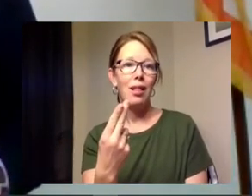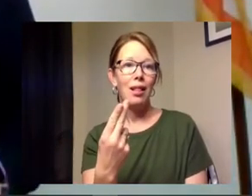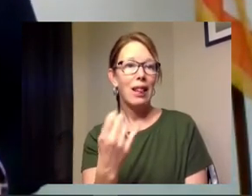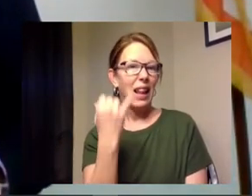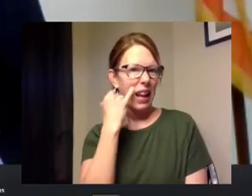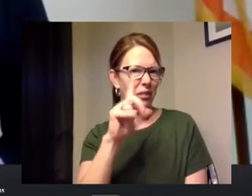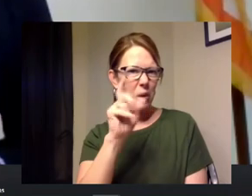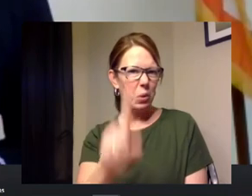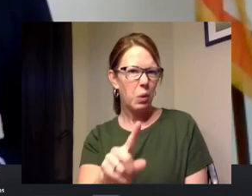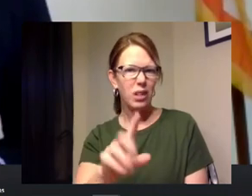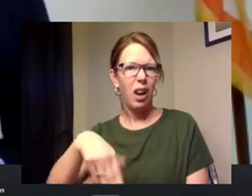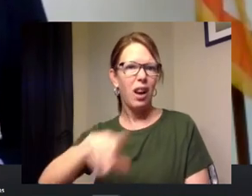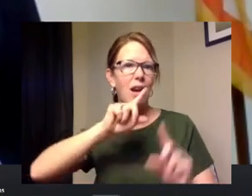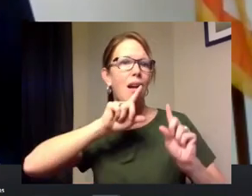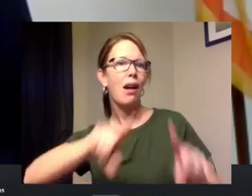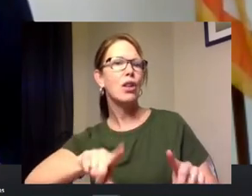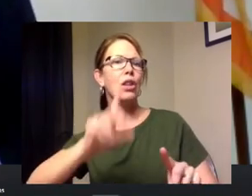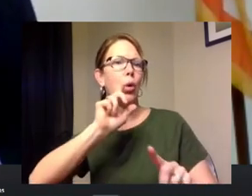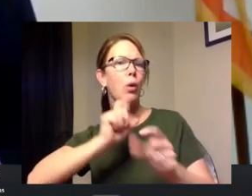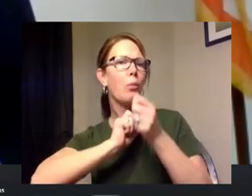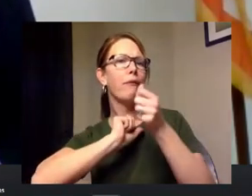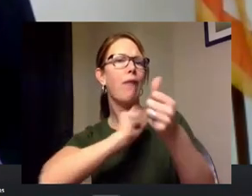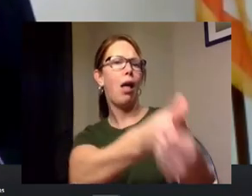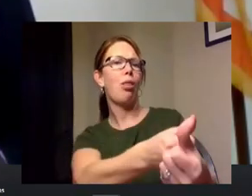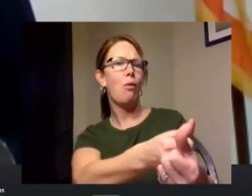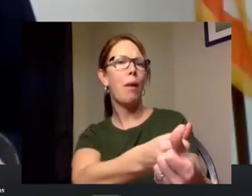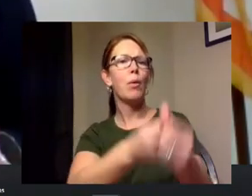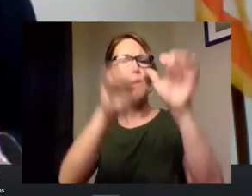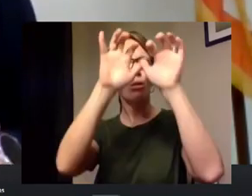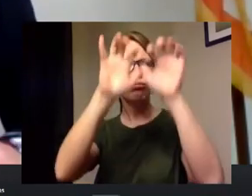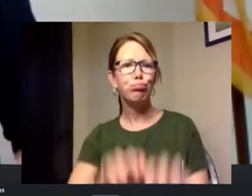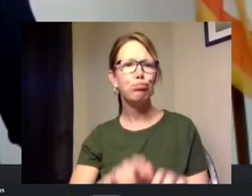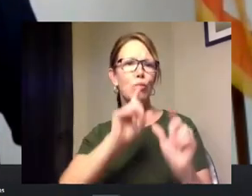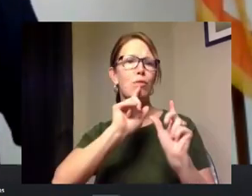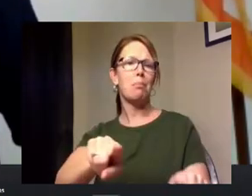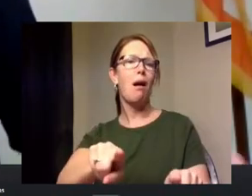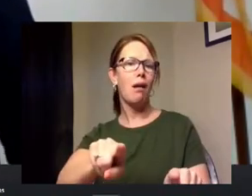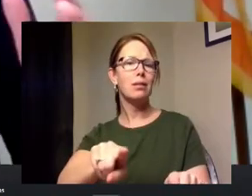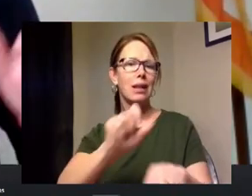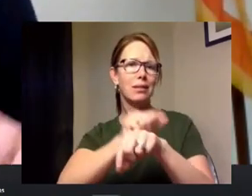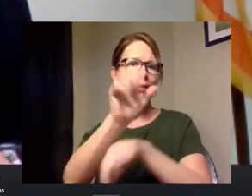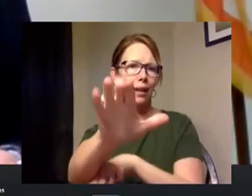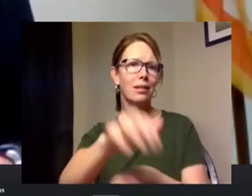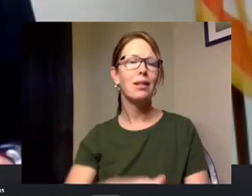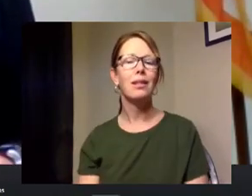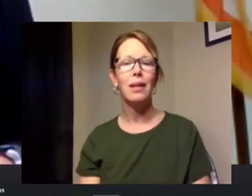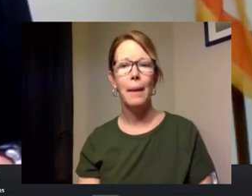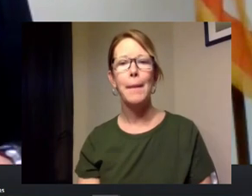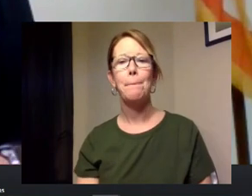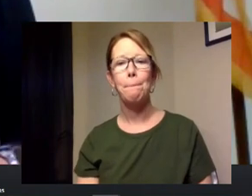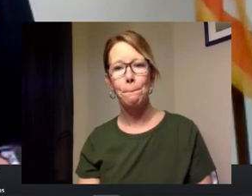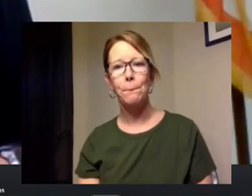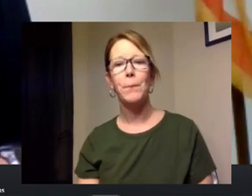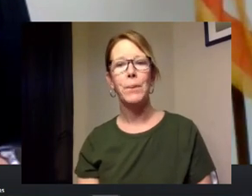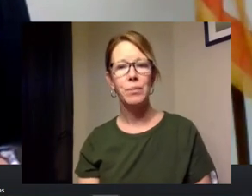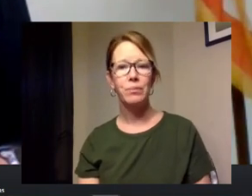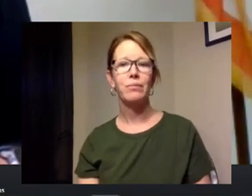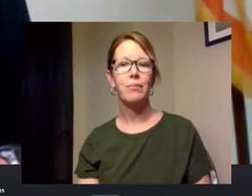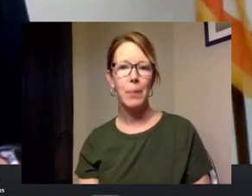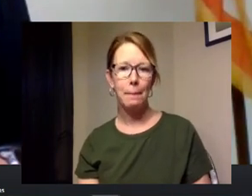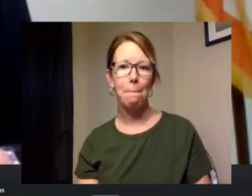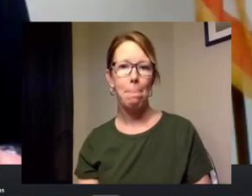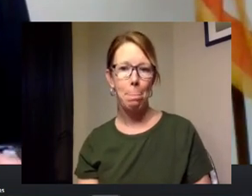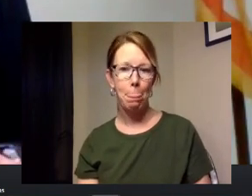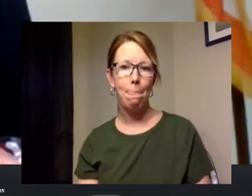your question answered we will follow up we will write the the response and send that out um and we'll also encourage you to tune in to the next